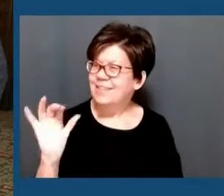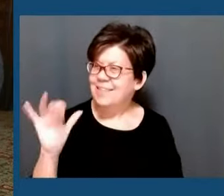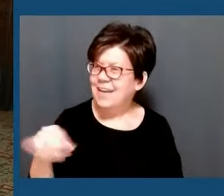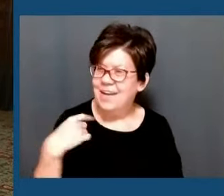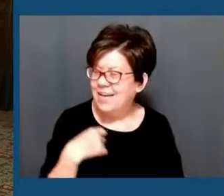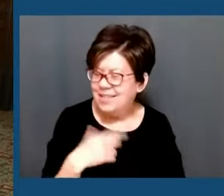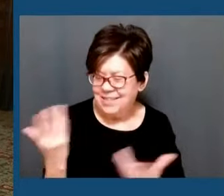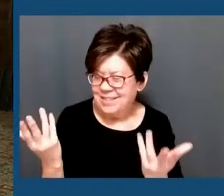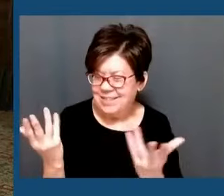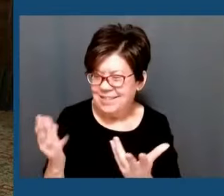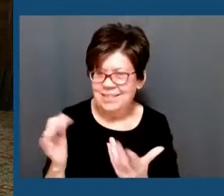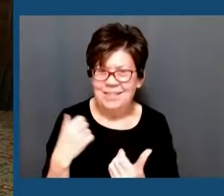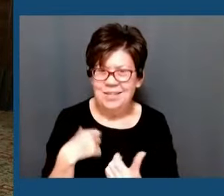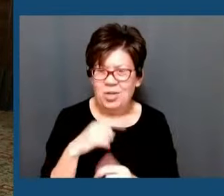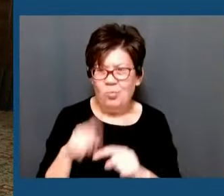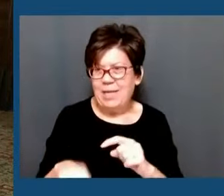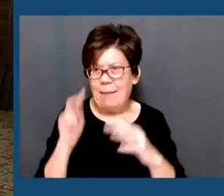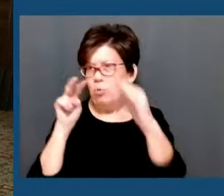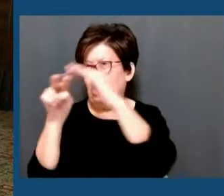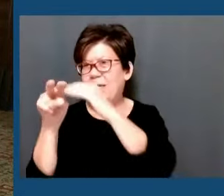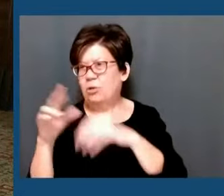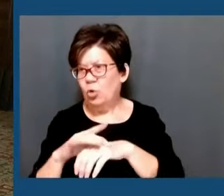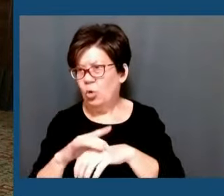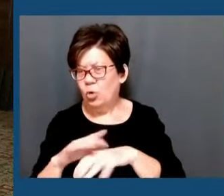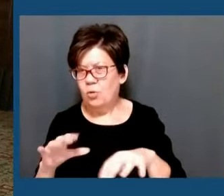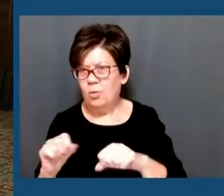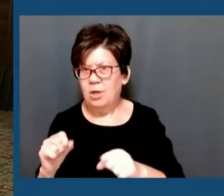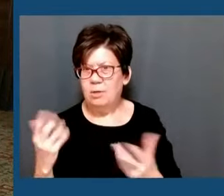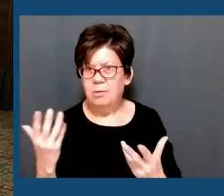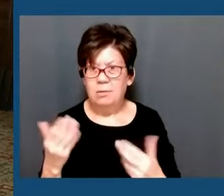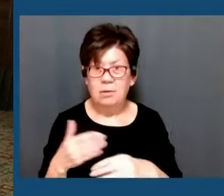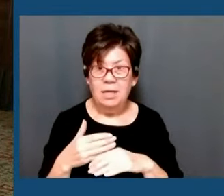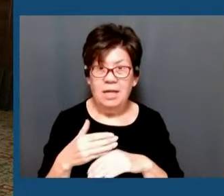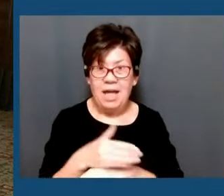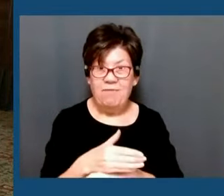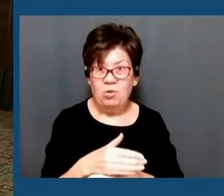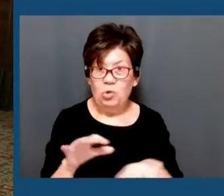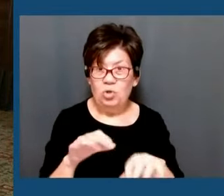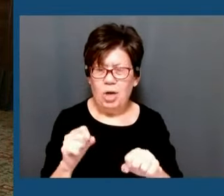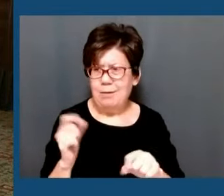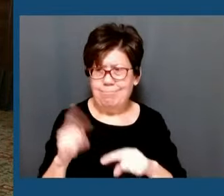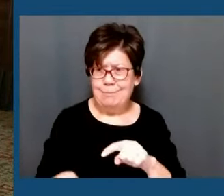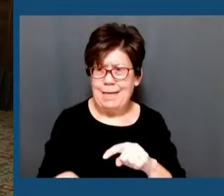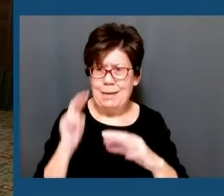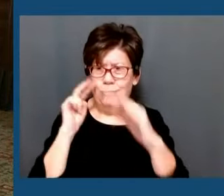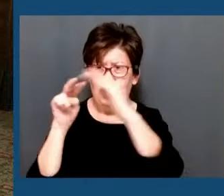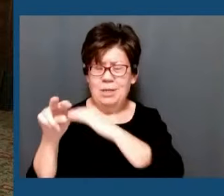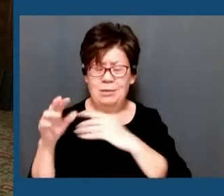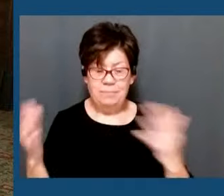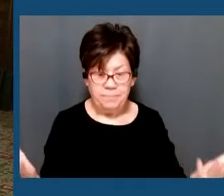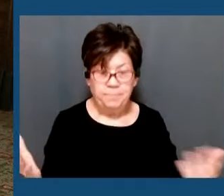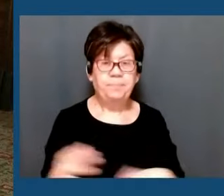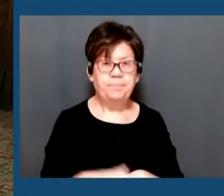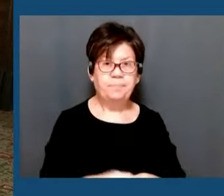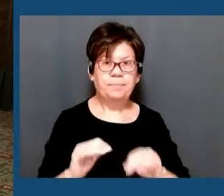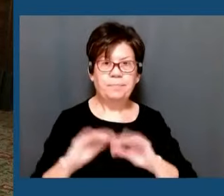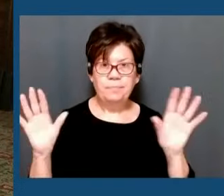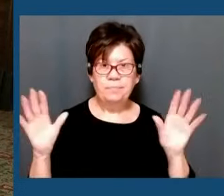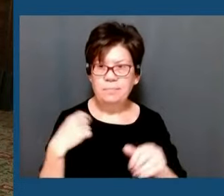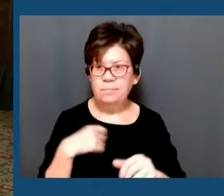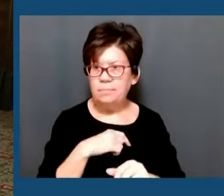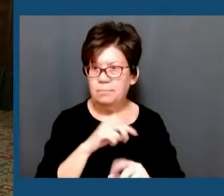– we don't predict – the aftershocks aren't predictable. And so we'll – we, you know, obviously we'll monitor